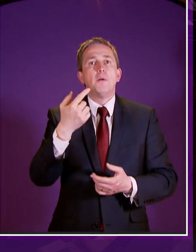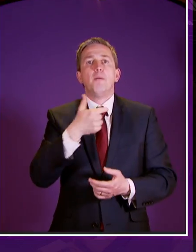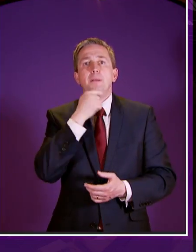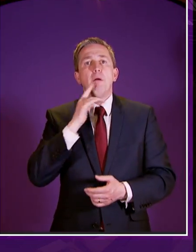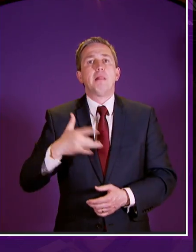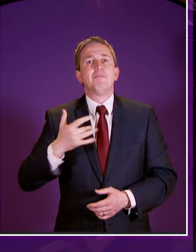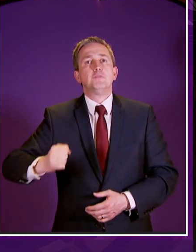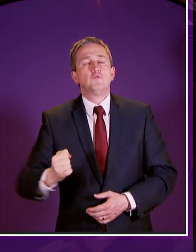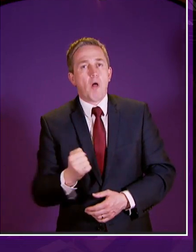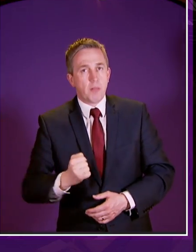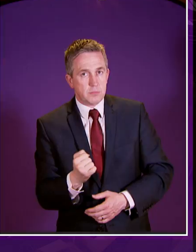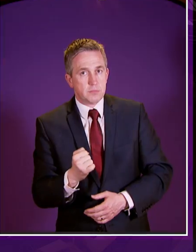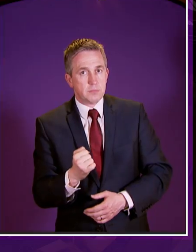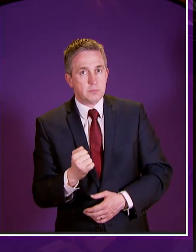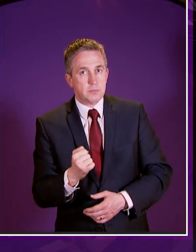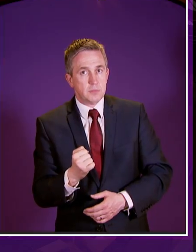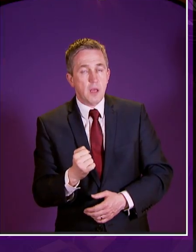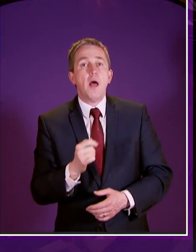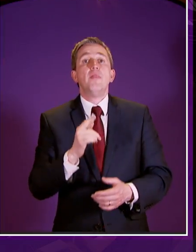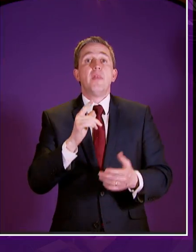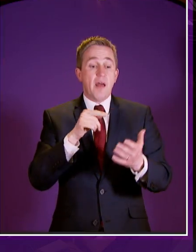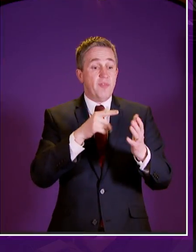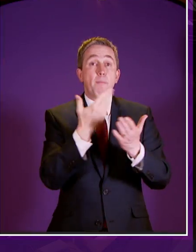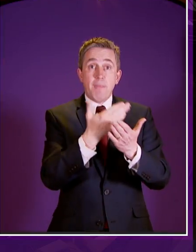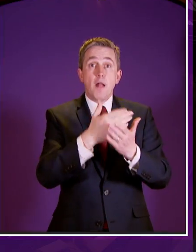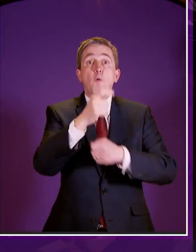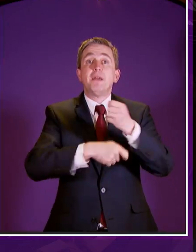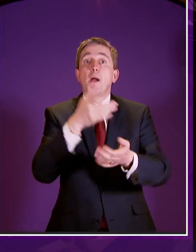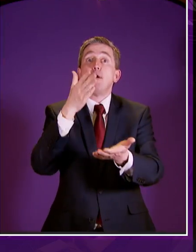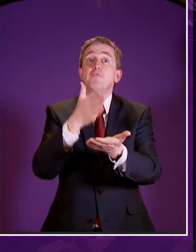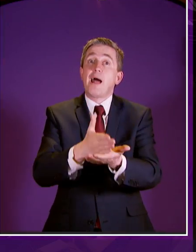and one that we will now go on to make a reality thank you